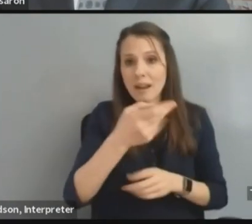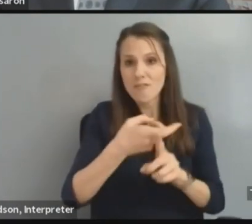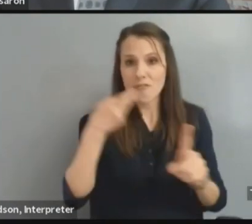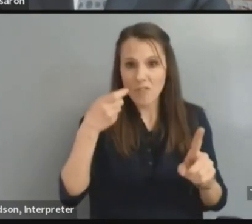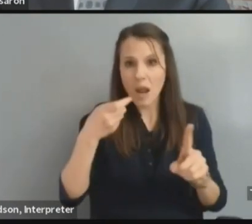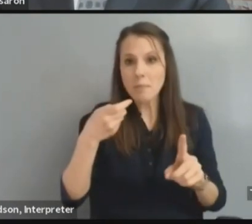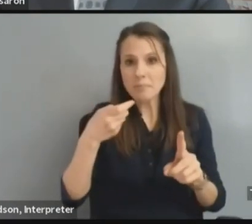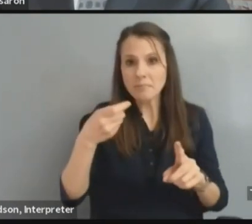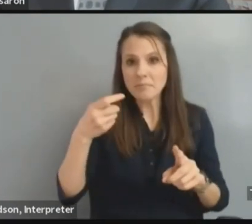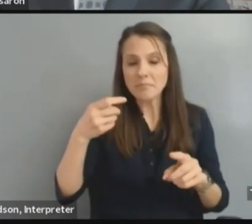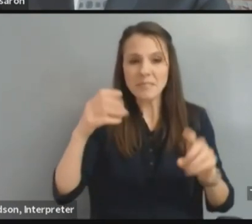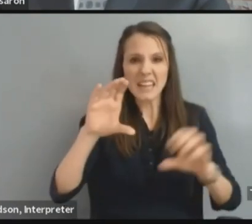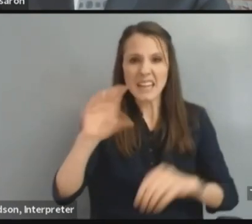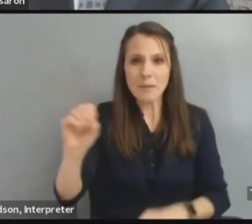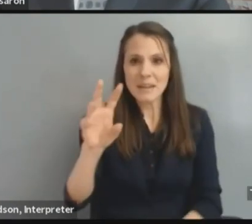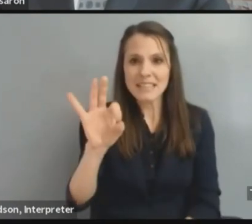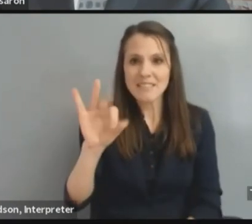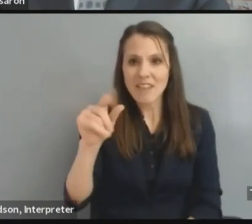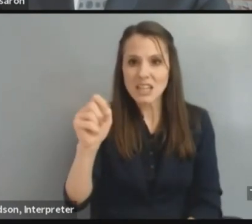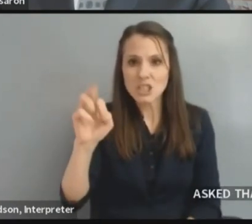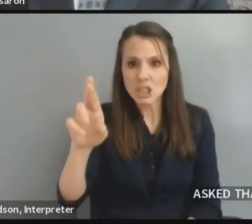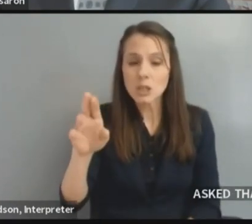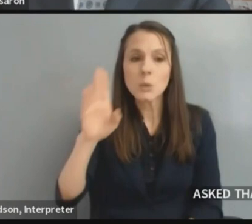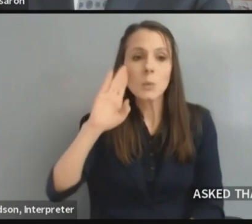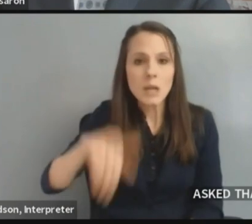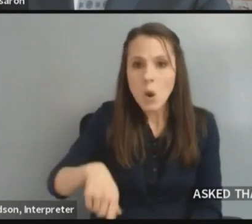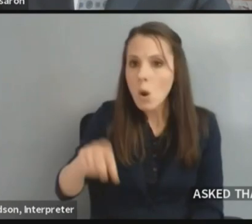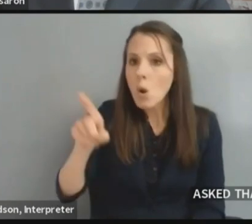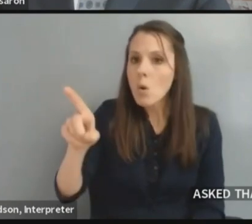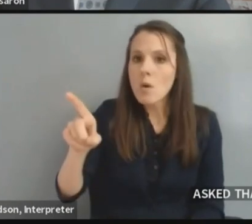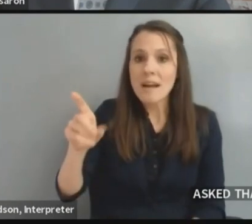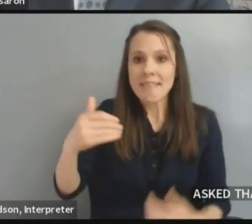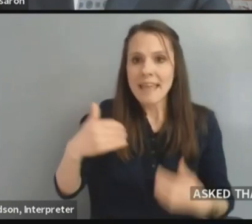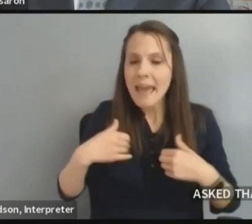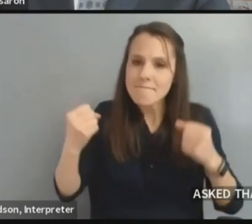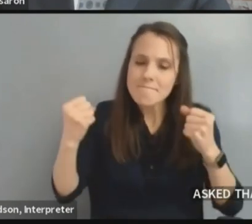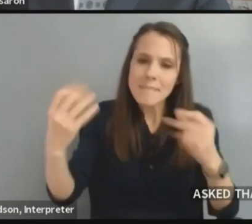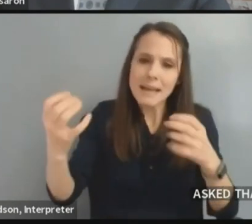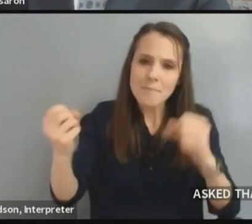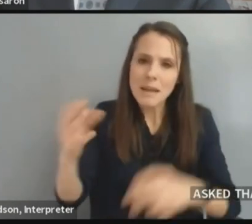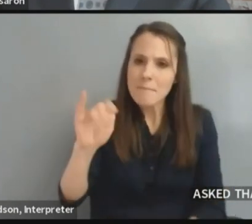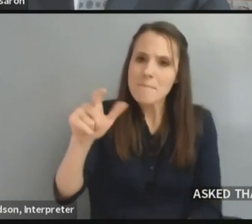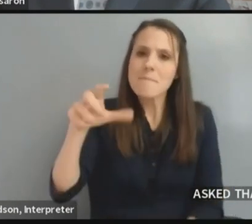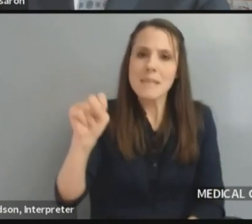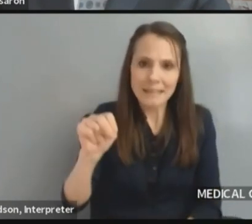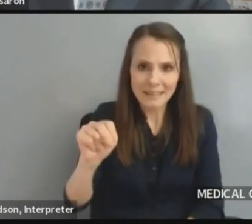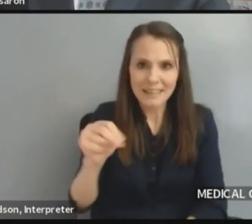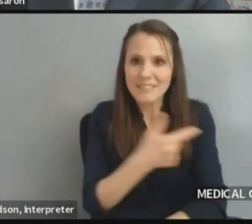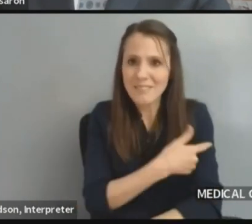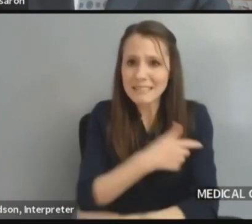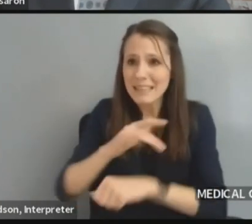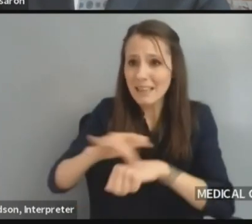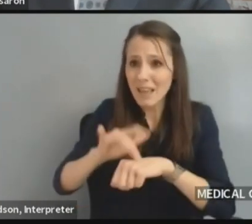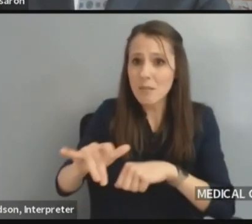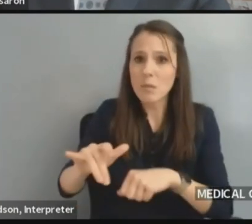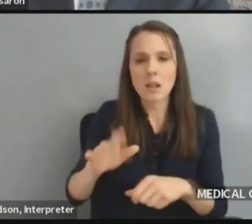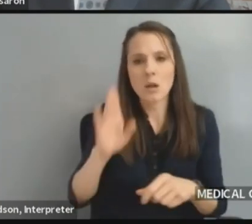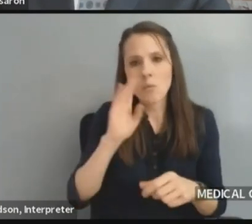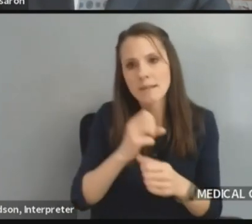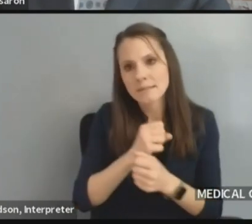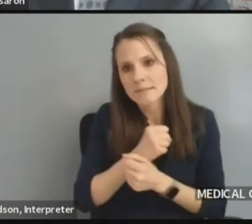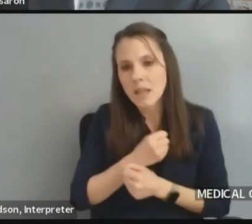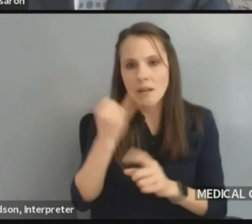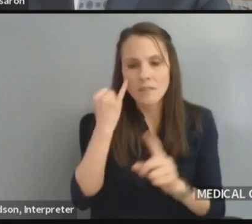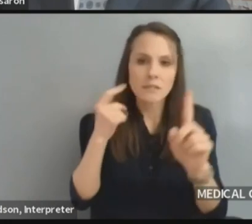We know that in their freezer farms, there are millions of vaccines. I would love for Michigan to be able to purchase those